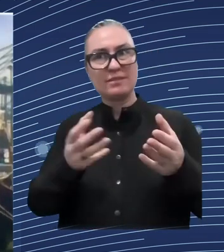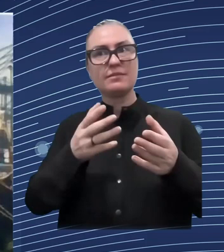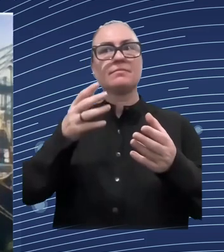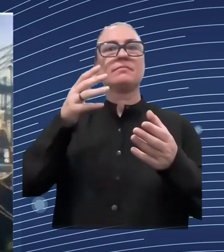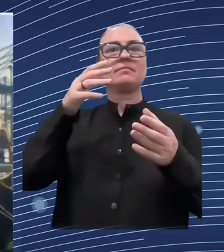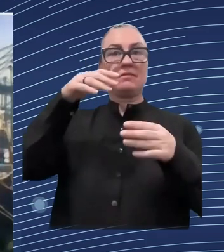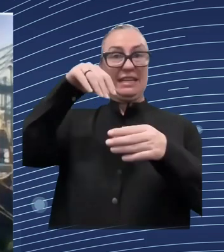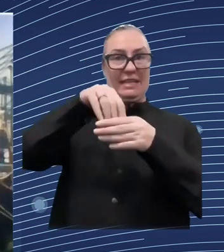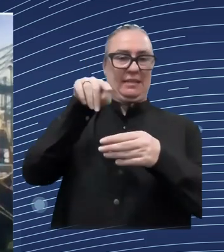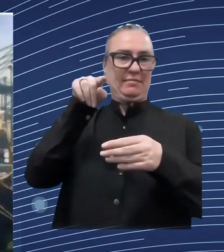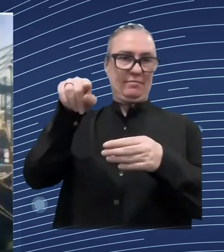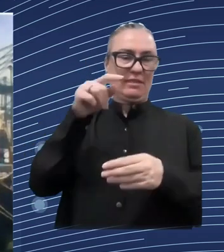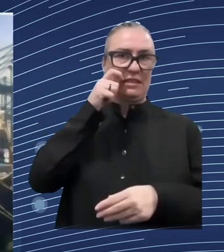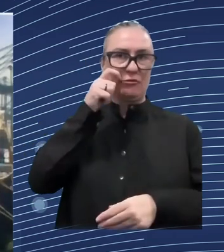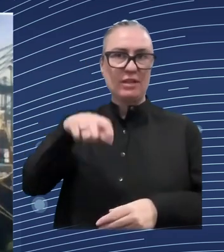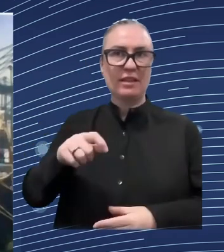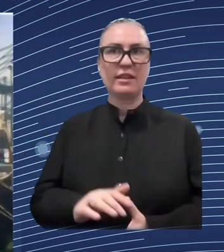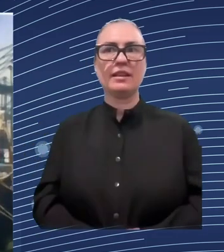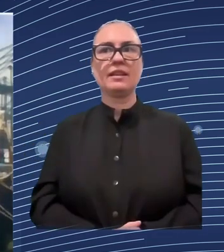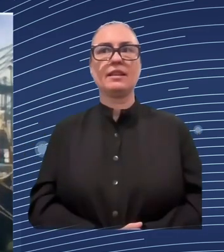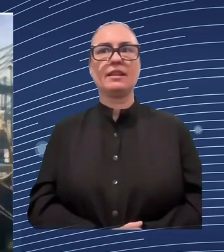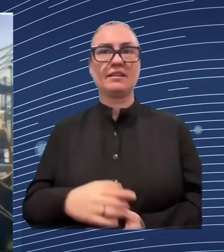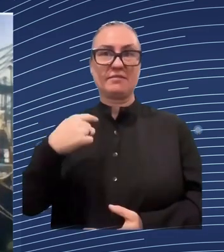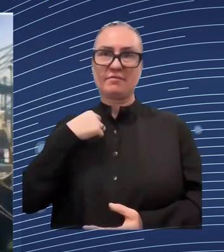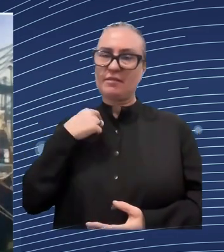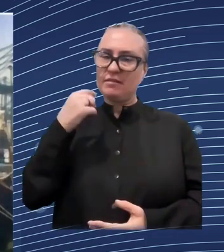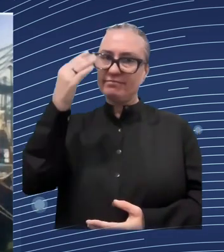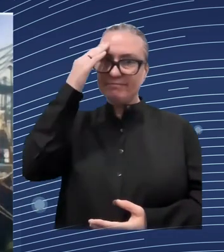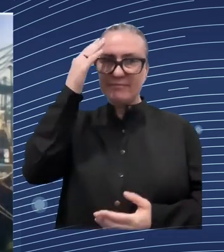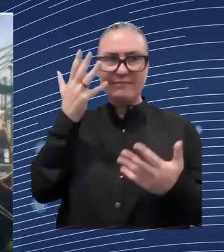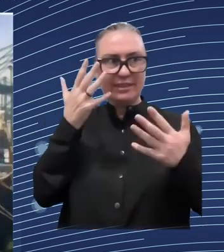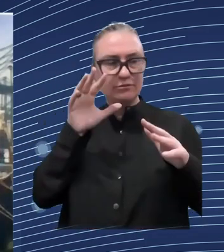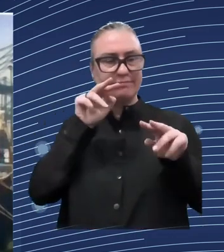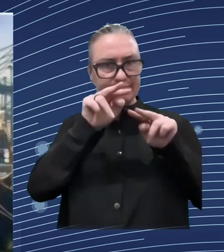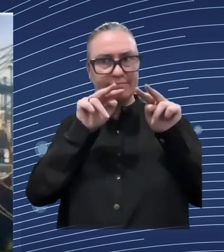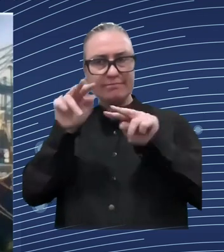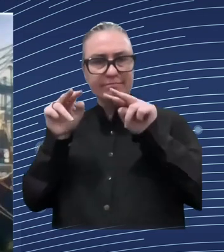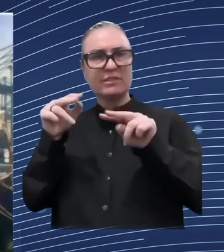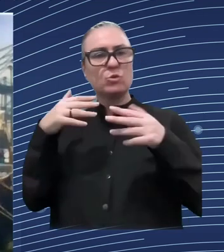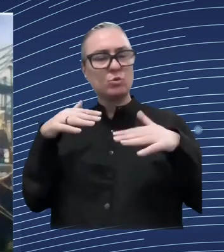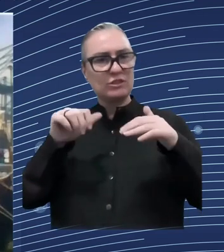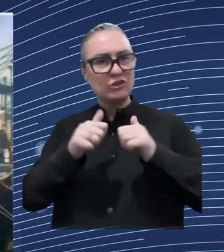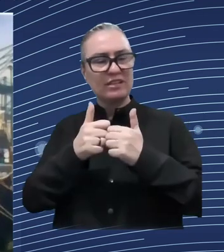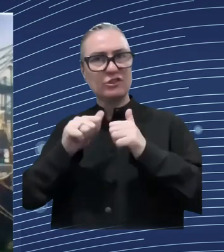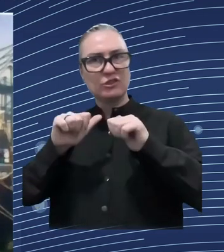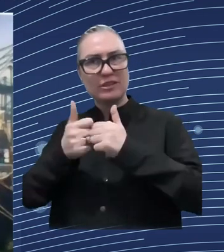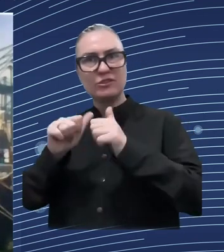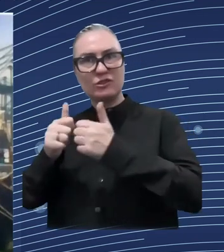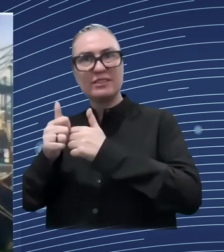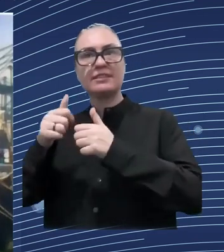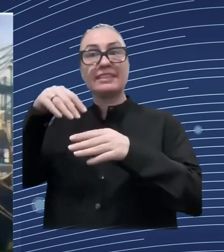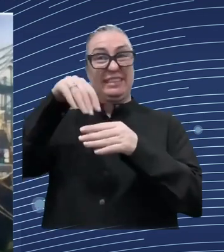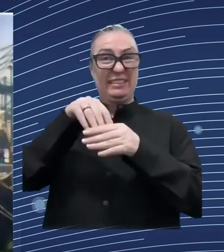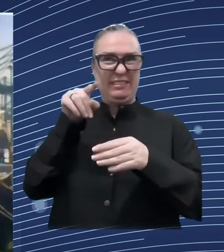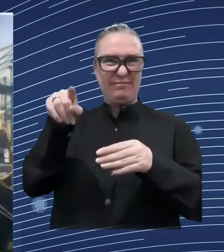now but also in the longer term uh marlene martin maybe if i come to you first um the larger package of the european